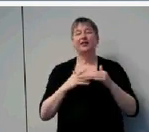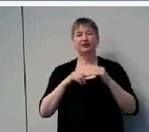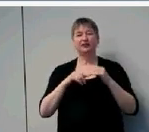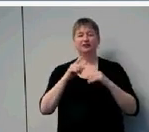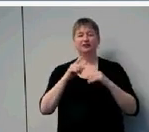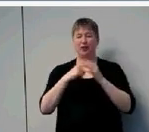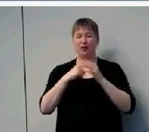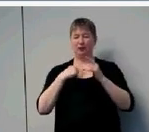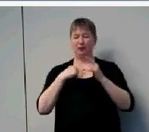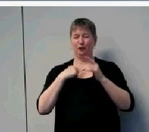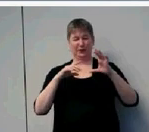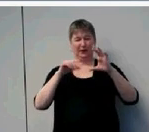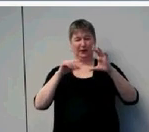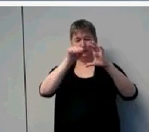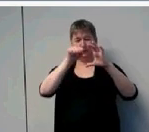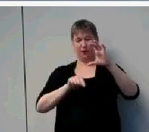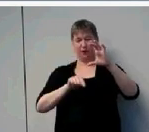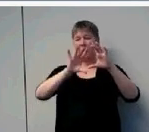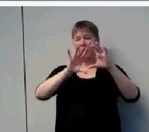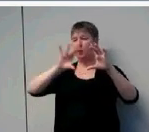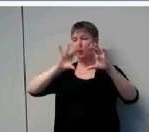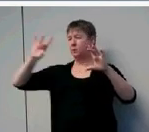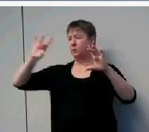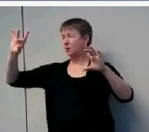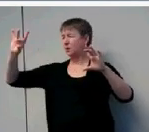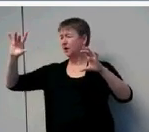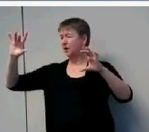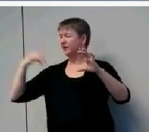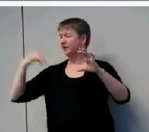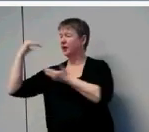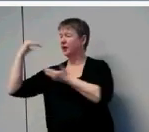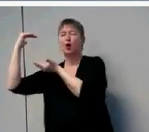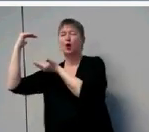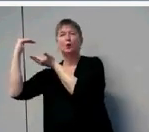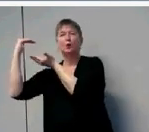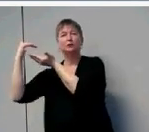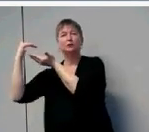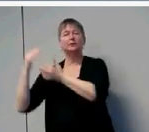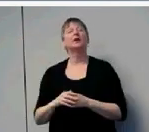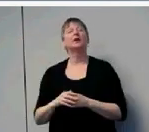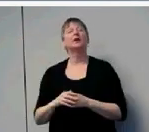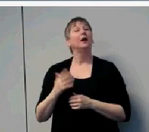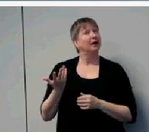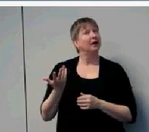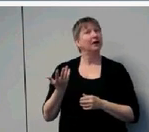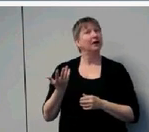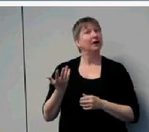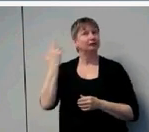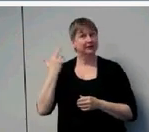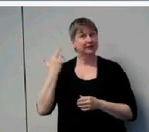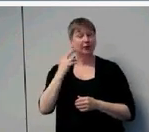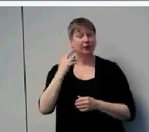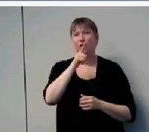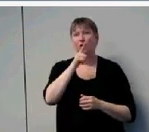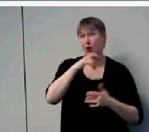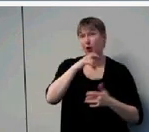are no longer significant here. What's going on? Well, what's going on is that the early fit children perform